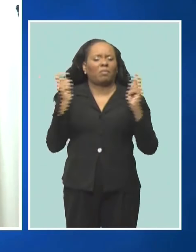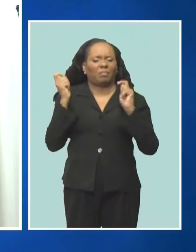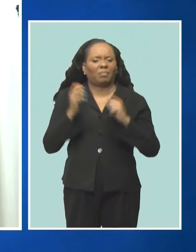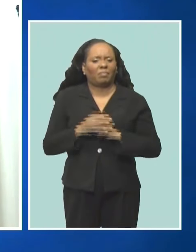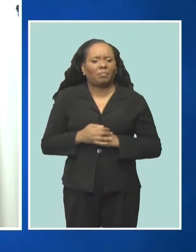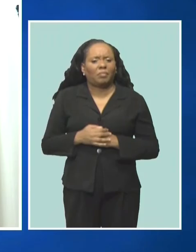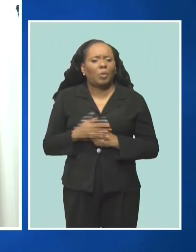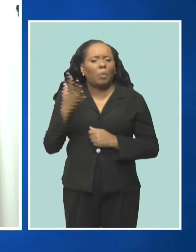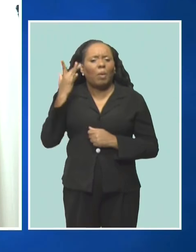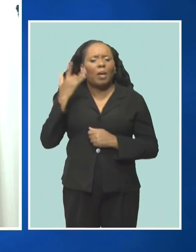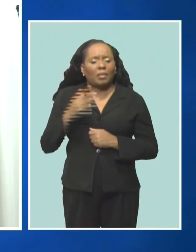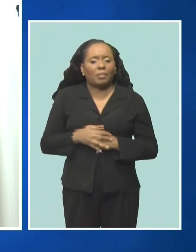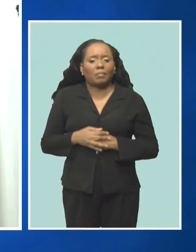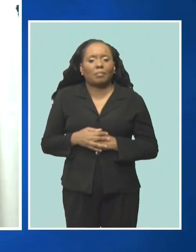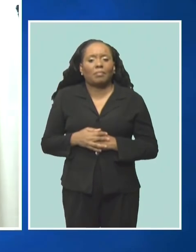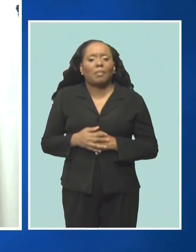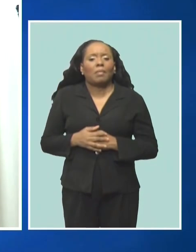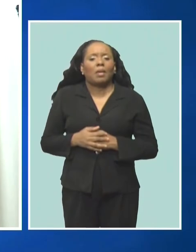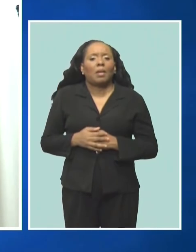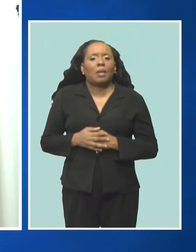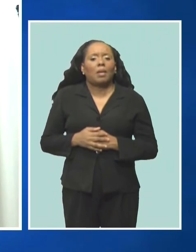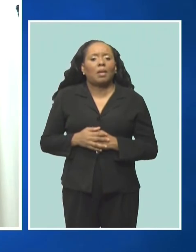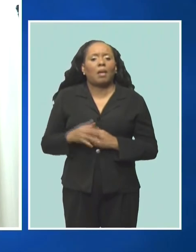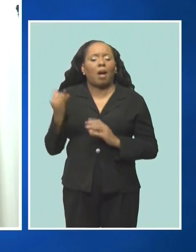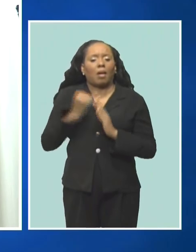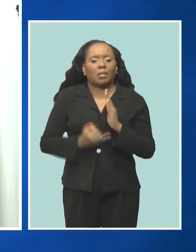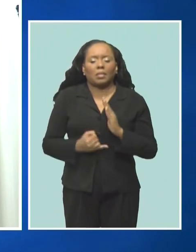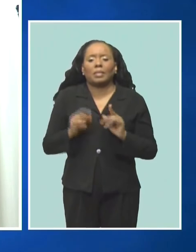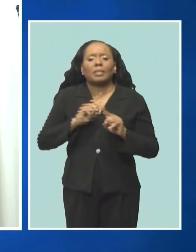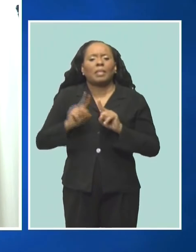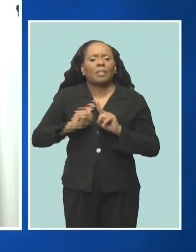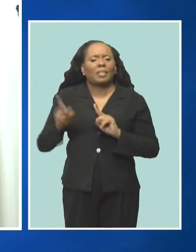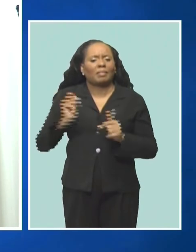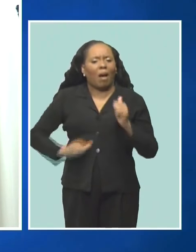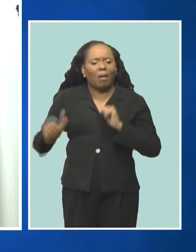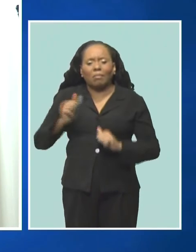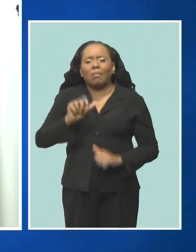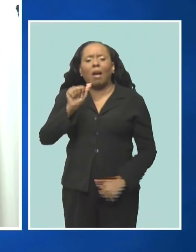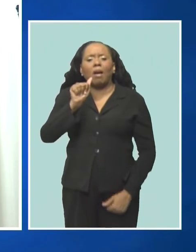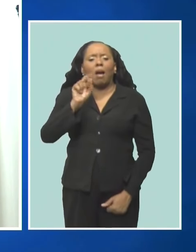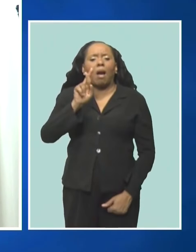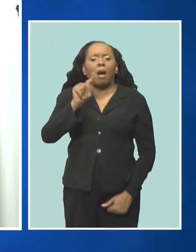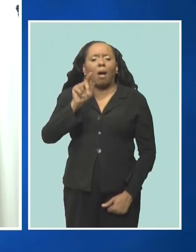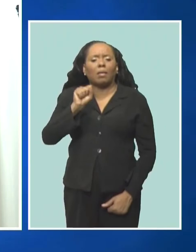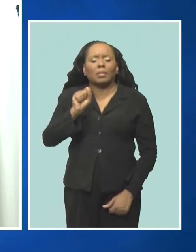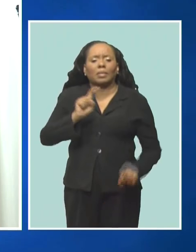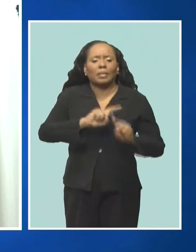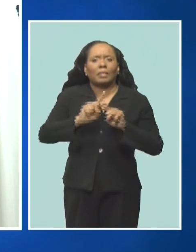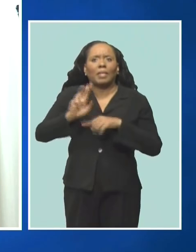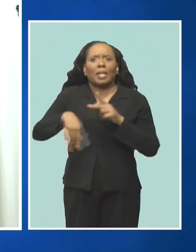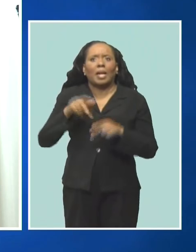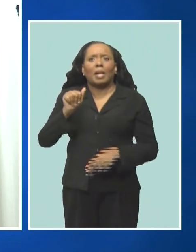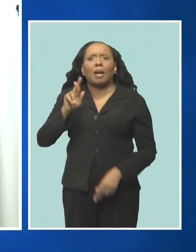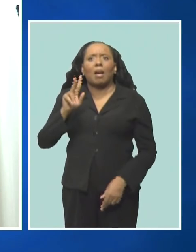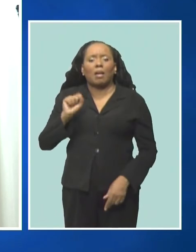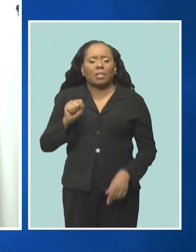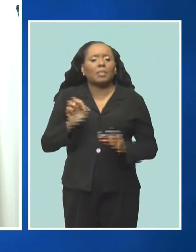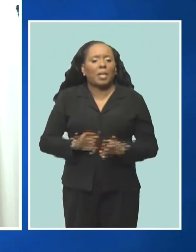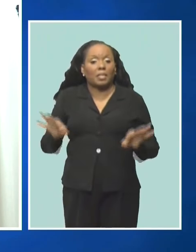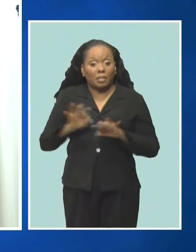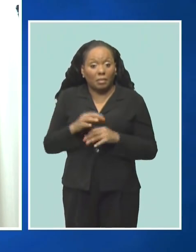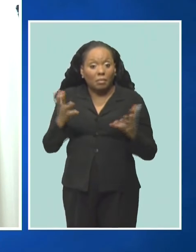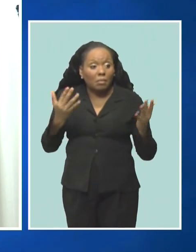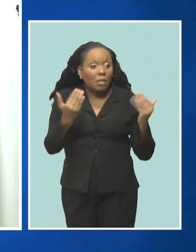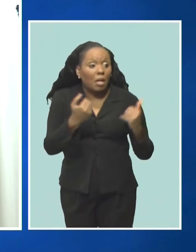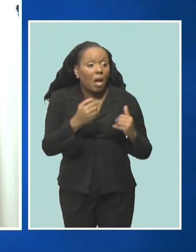Matters. We want everyone to understand that art matters right here in Barbados. So let me hear everybody say it. Art matters.